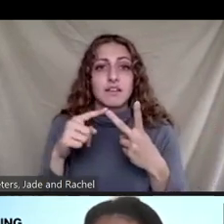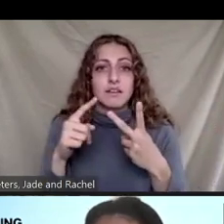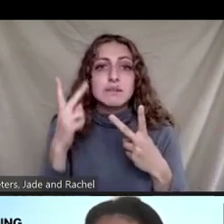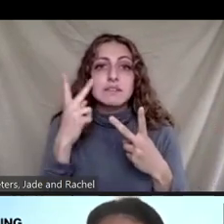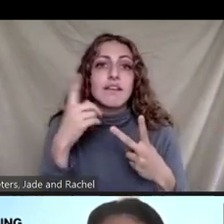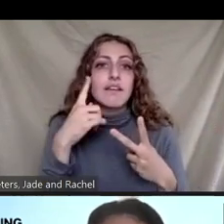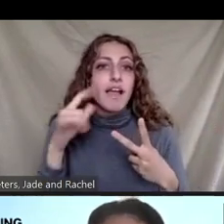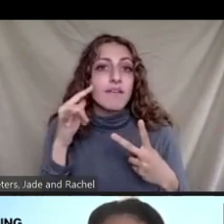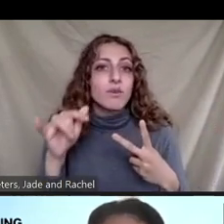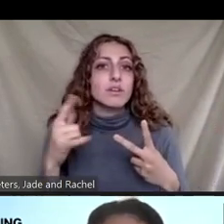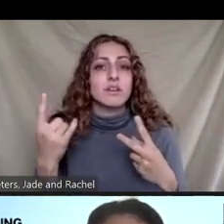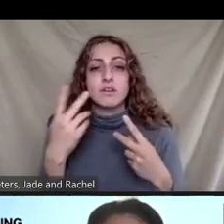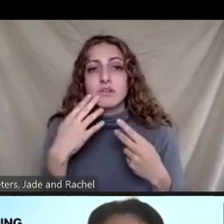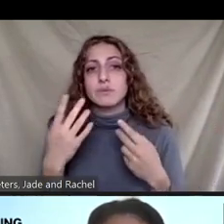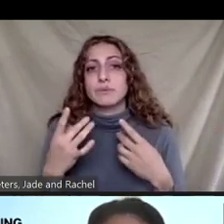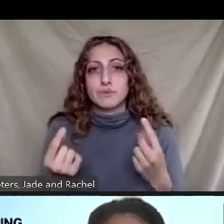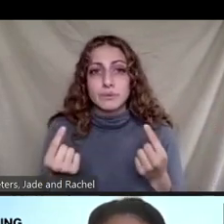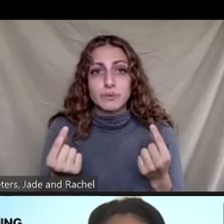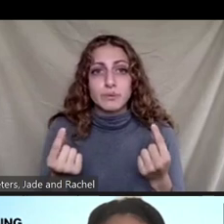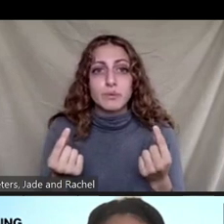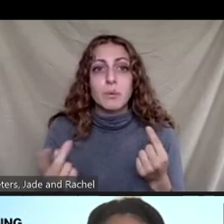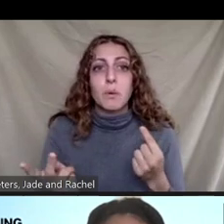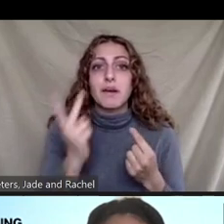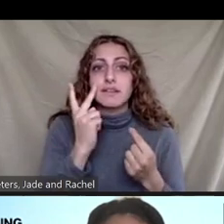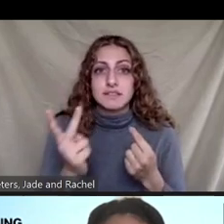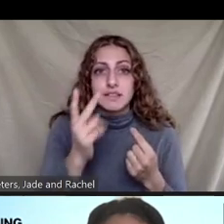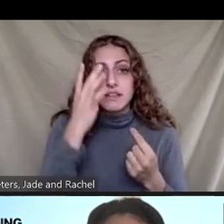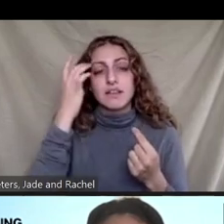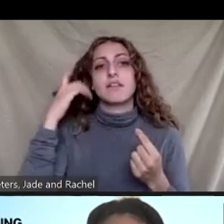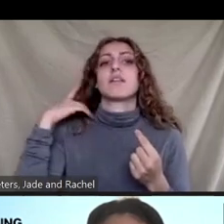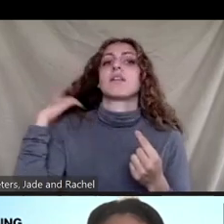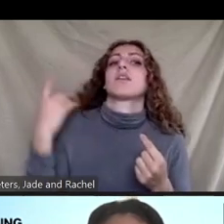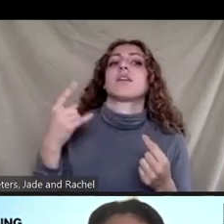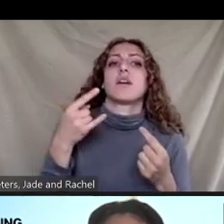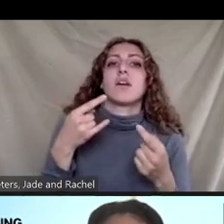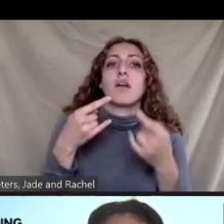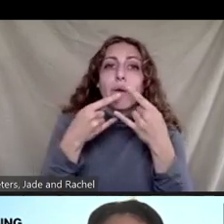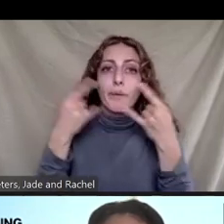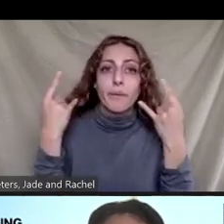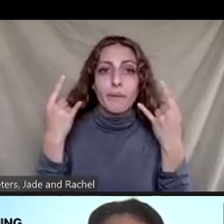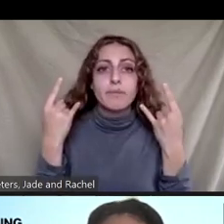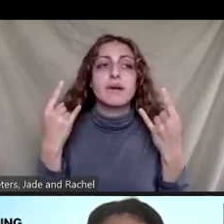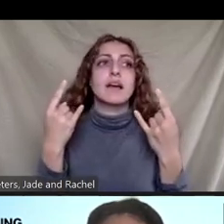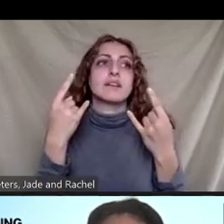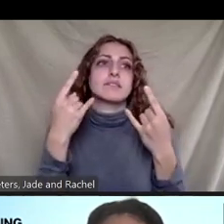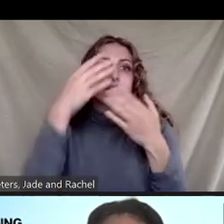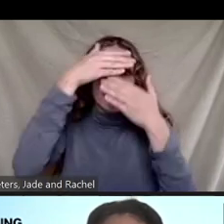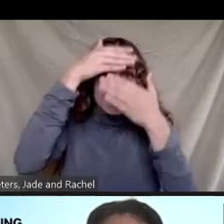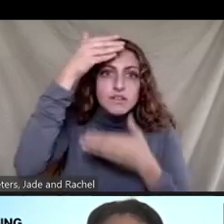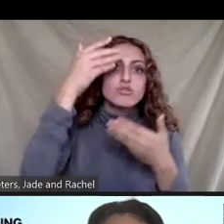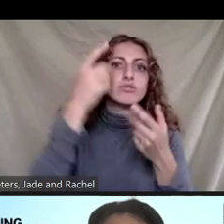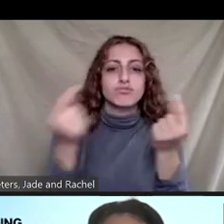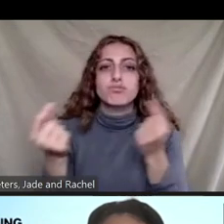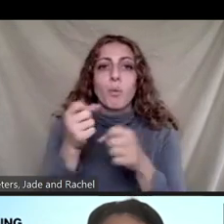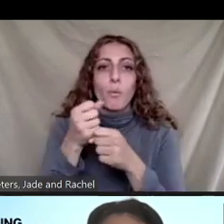let them, um, just stay for a longer period of time. Generally, they just stayed, let have them